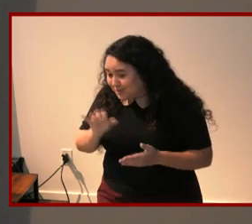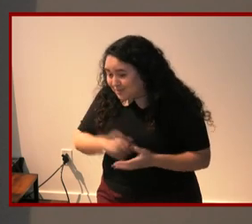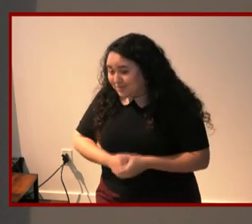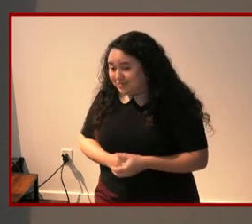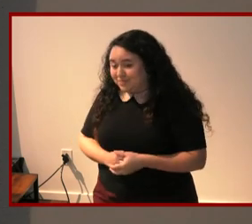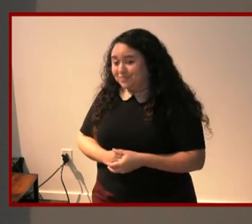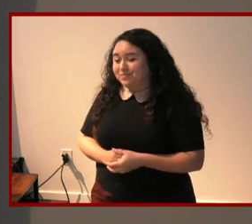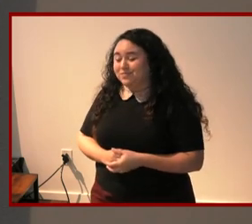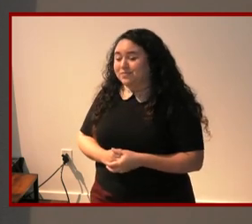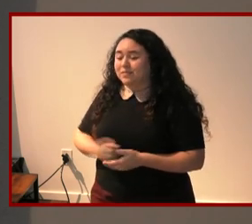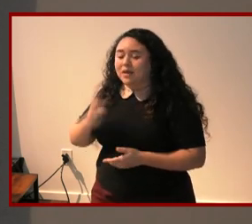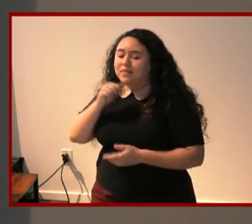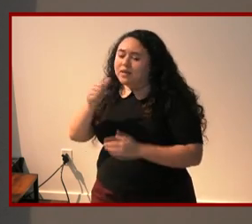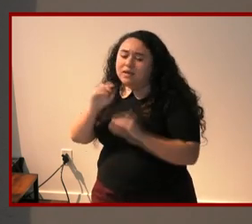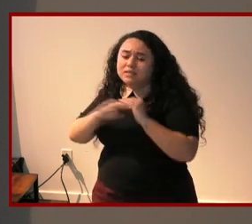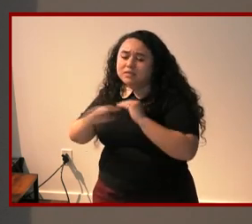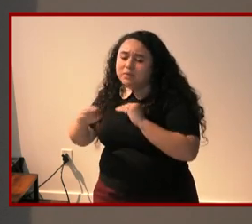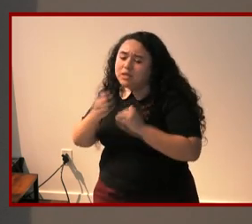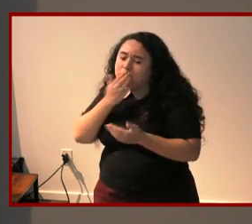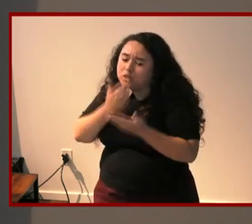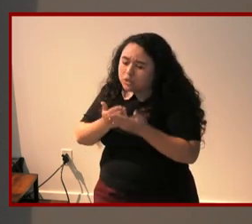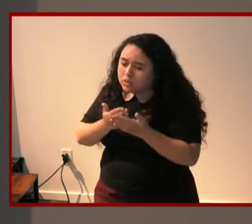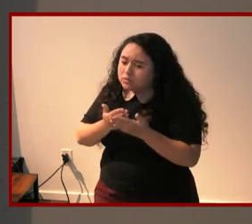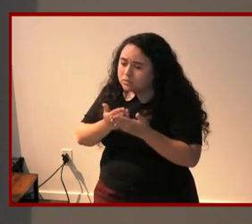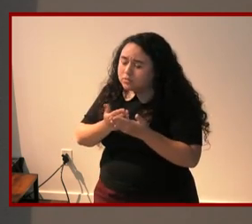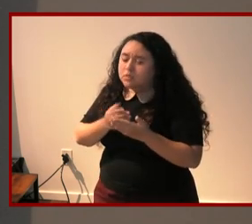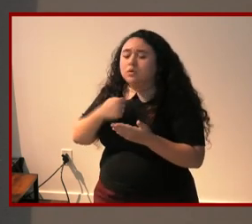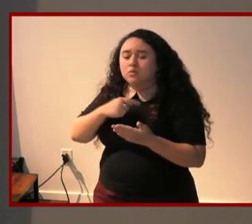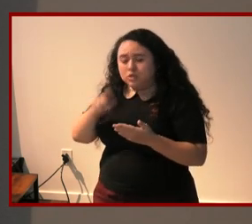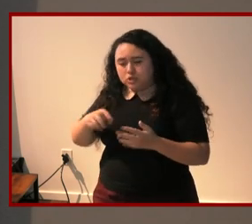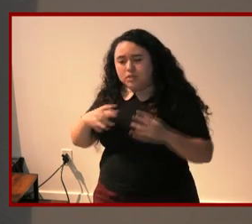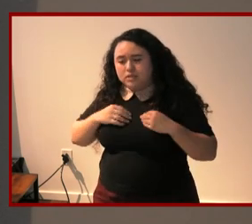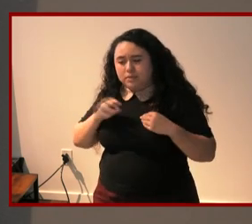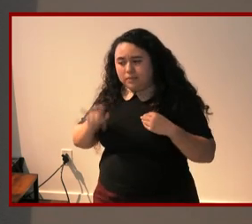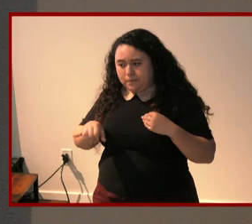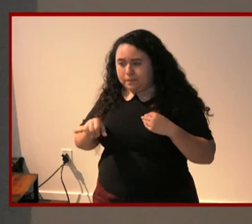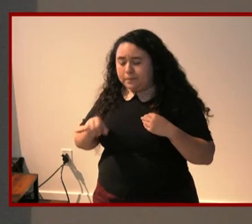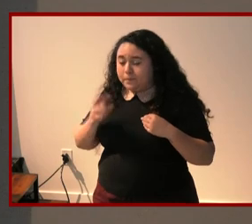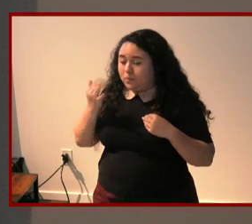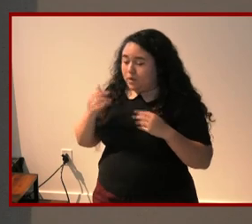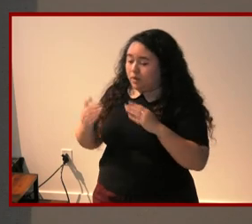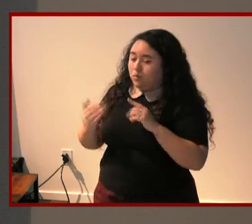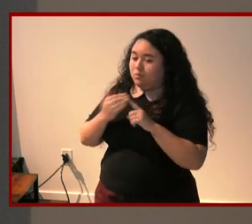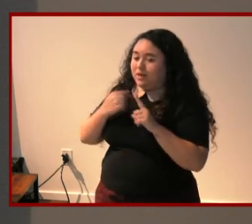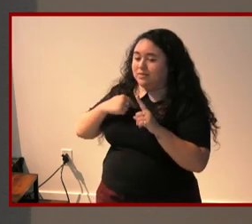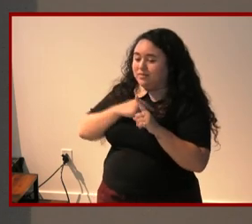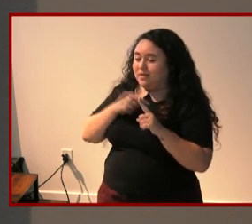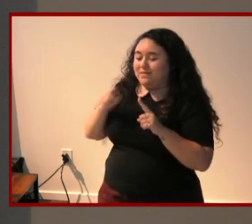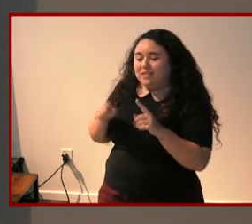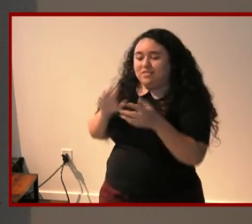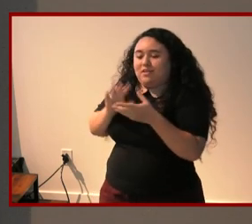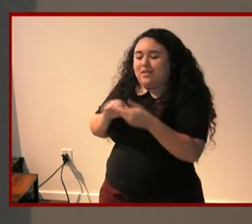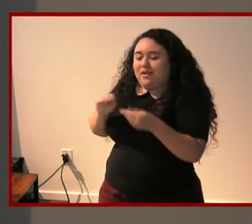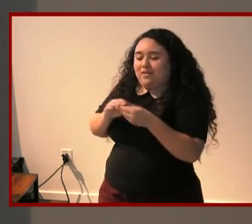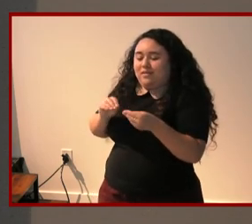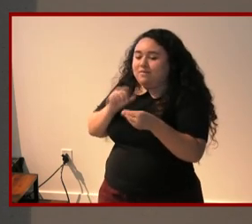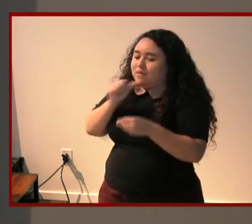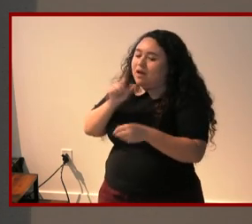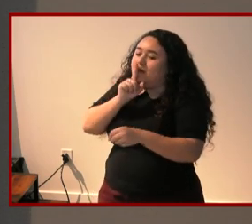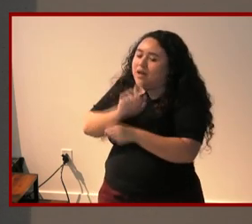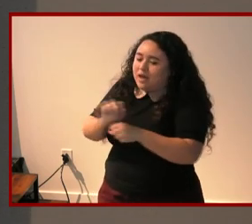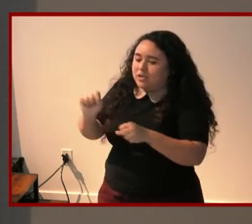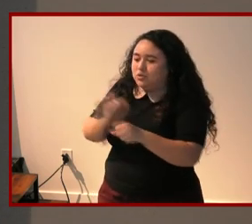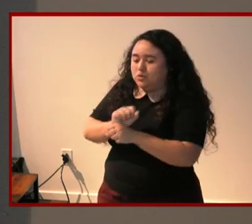i think that instability is a good thing and we should embrace it because it reminds us these that these are narratives and not actually